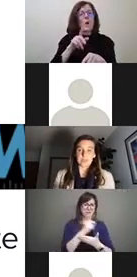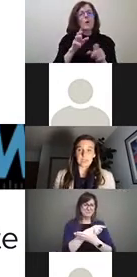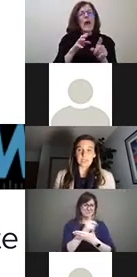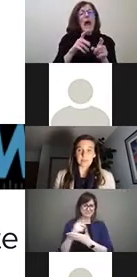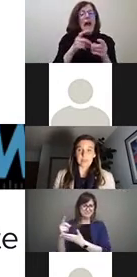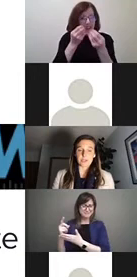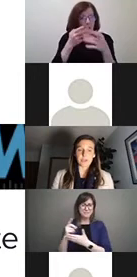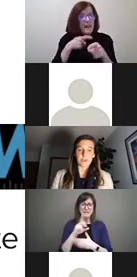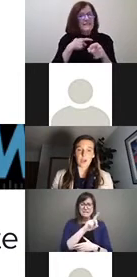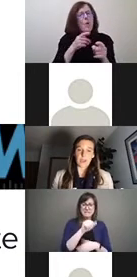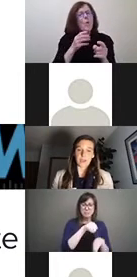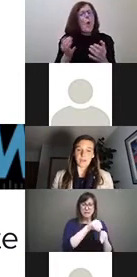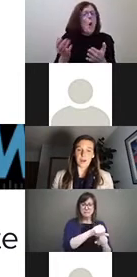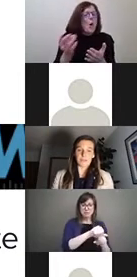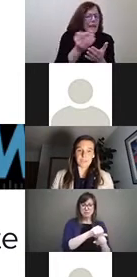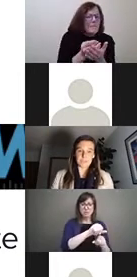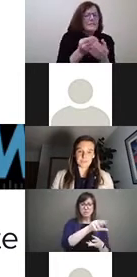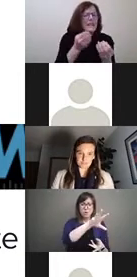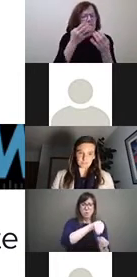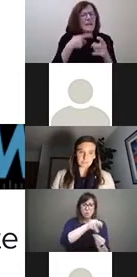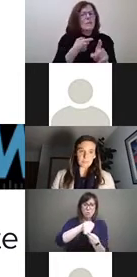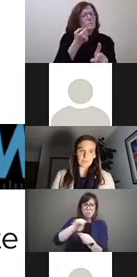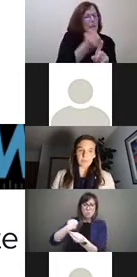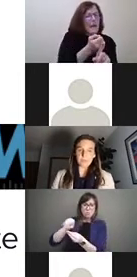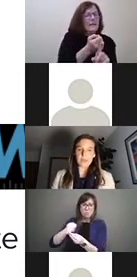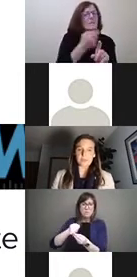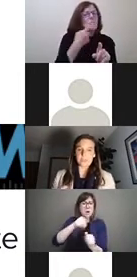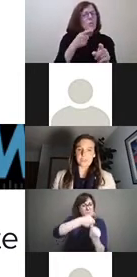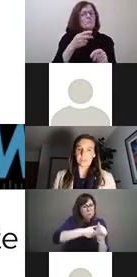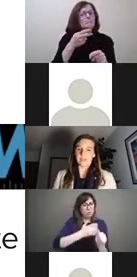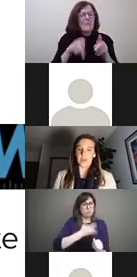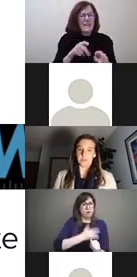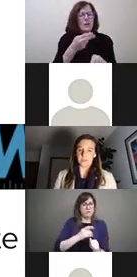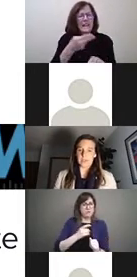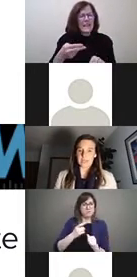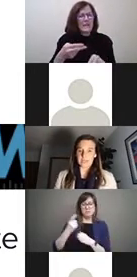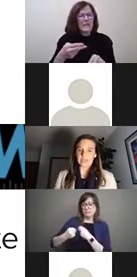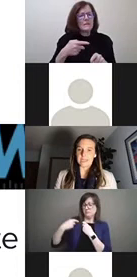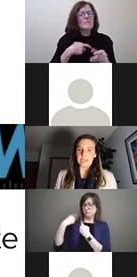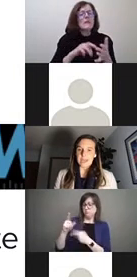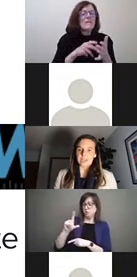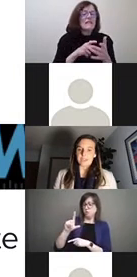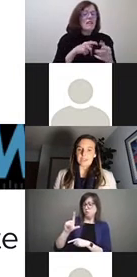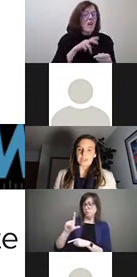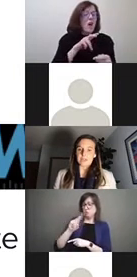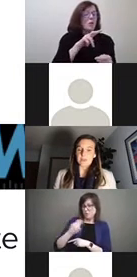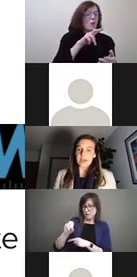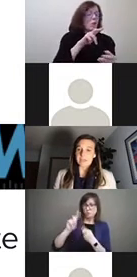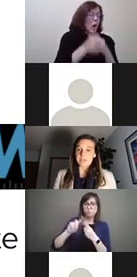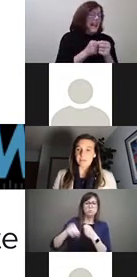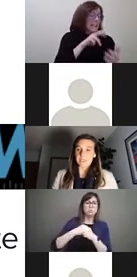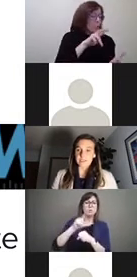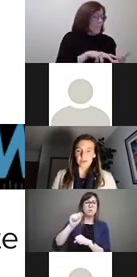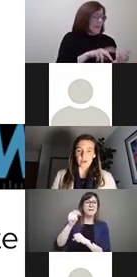disability expenditures in provinces from 2000 to up to 2018. And you can see there's